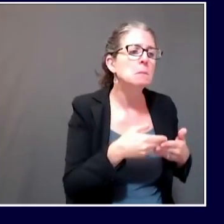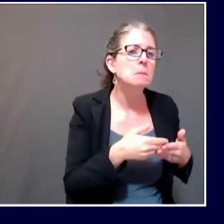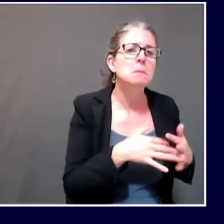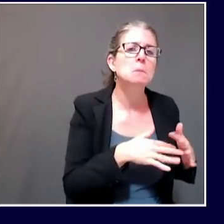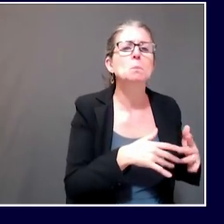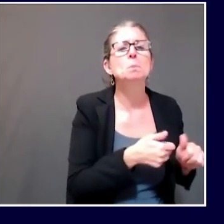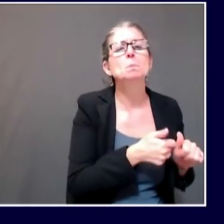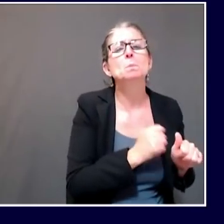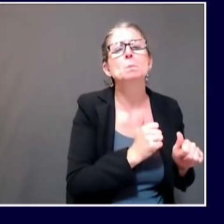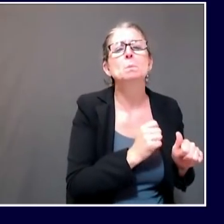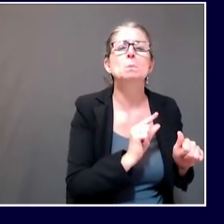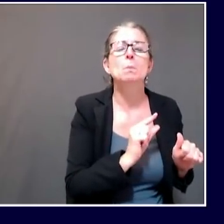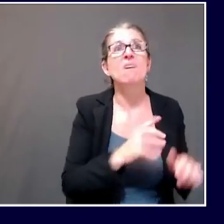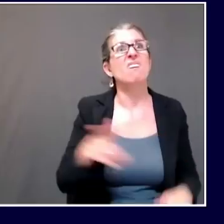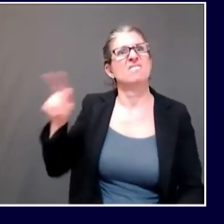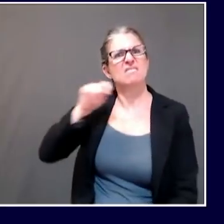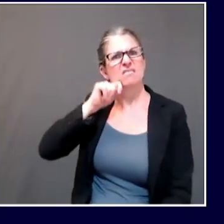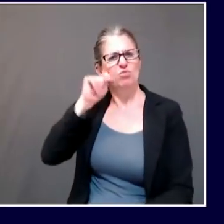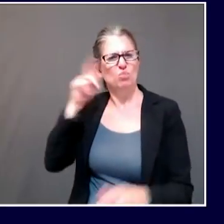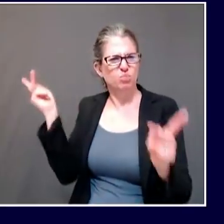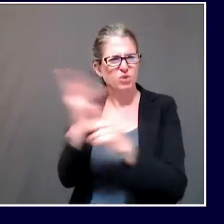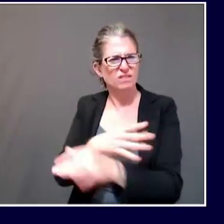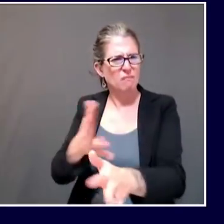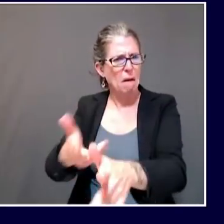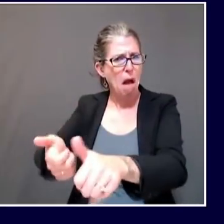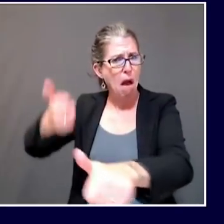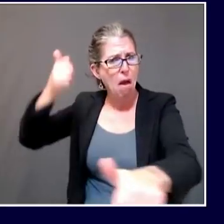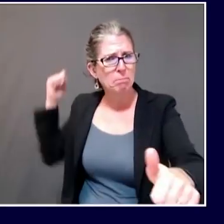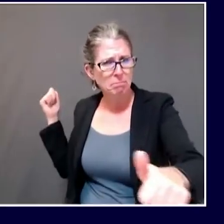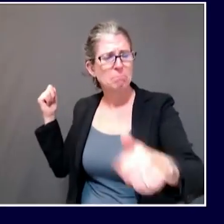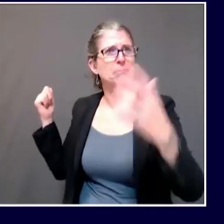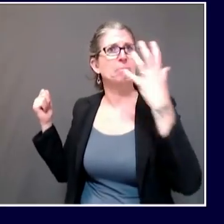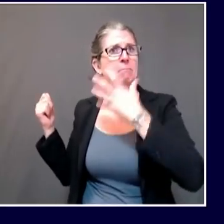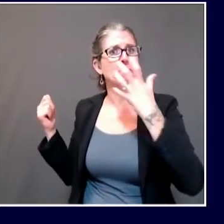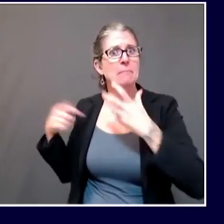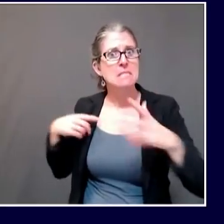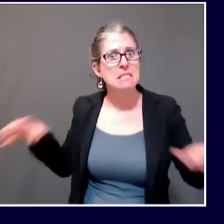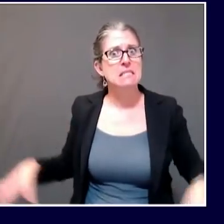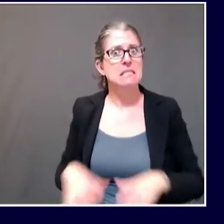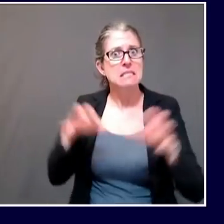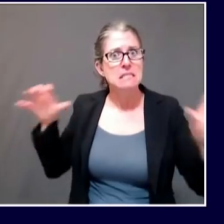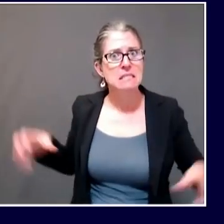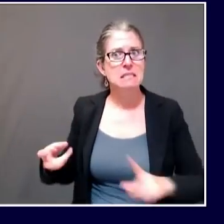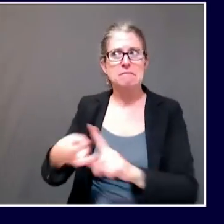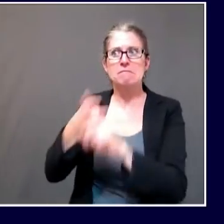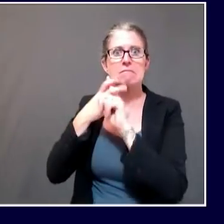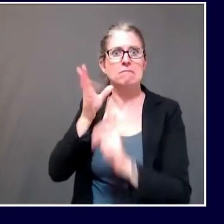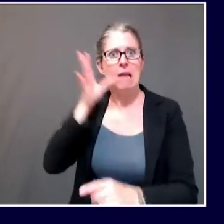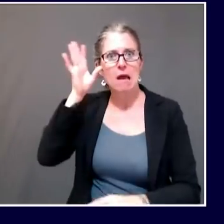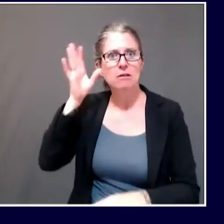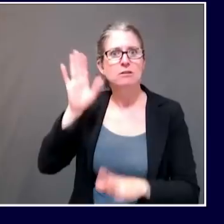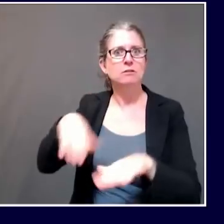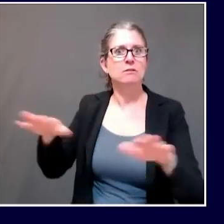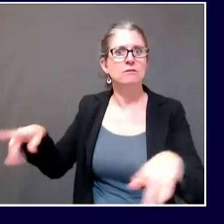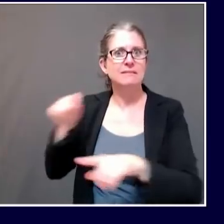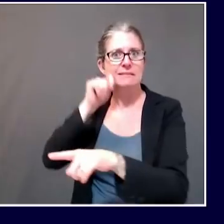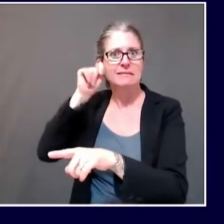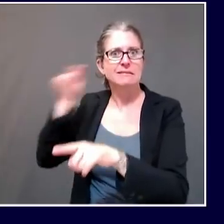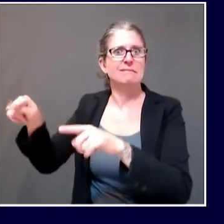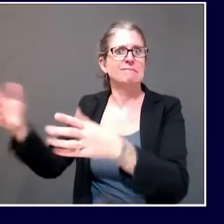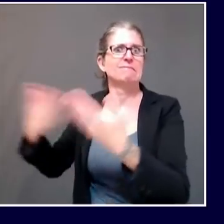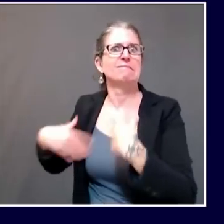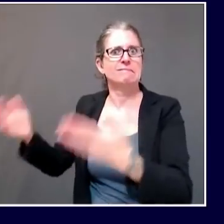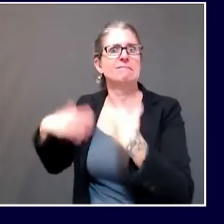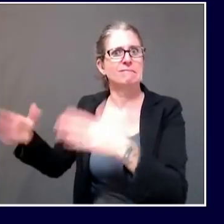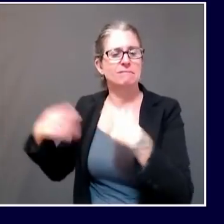really worked to get the message out to parents to bring not just their youngsters in, but their adolescents in particular. Uh, and that's really